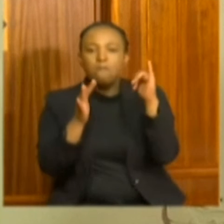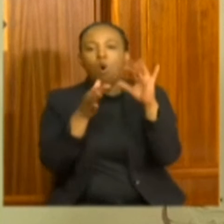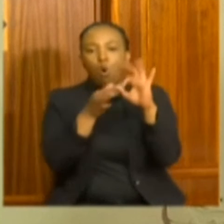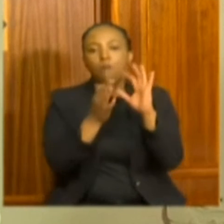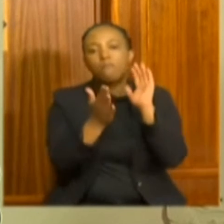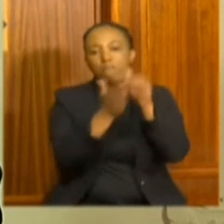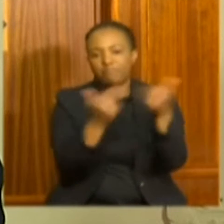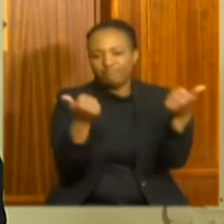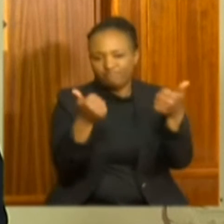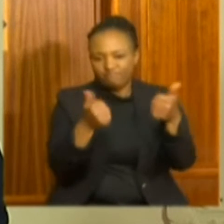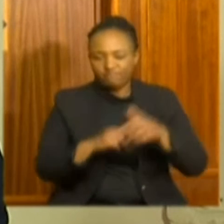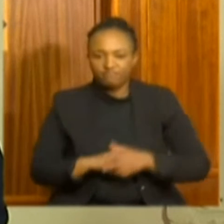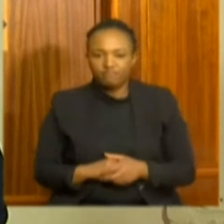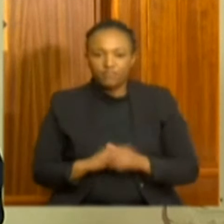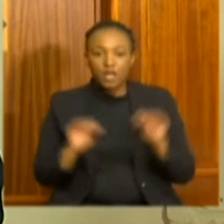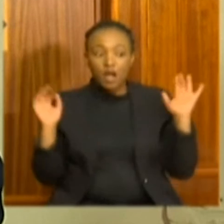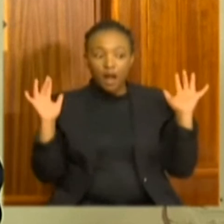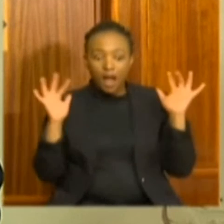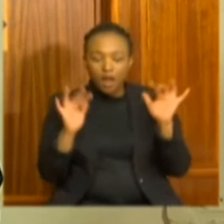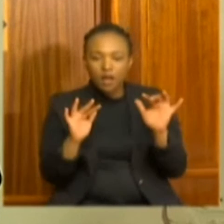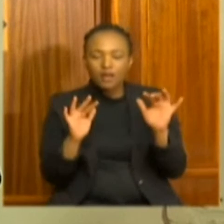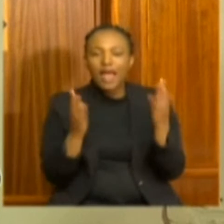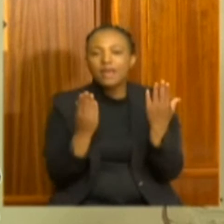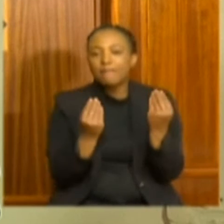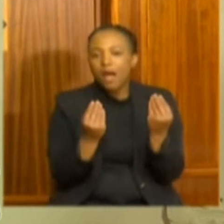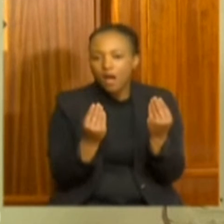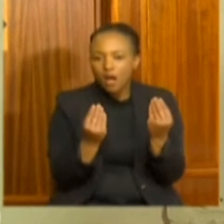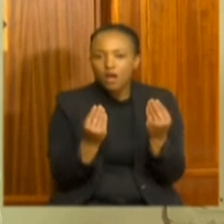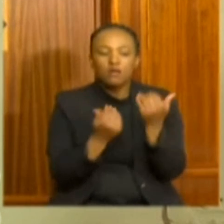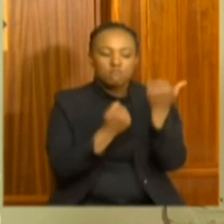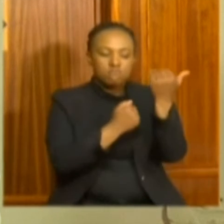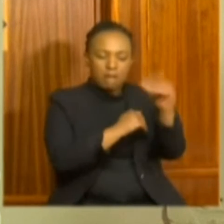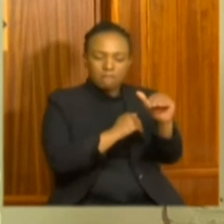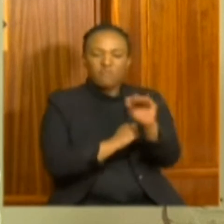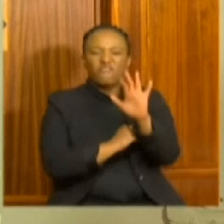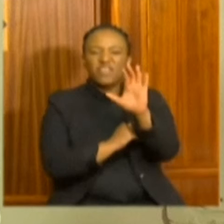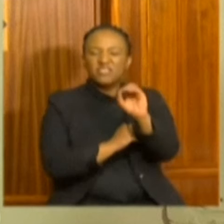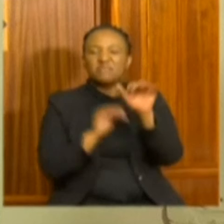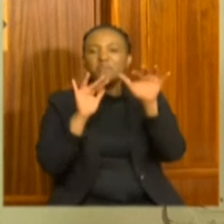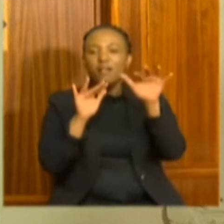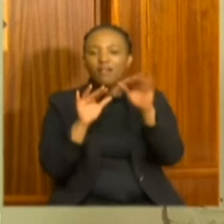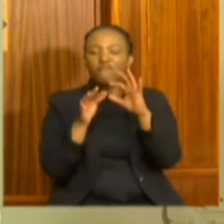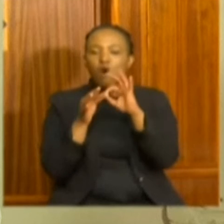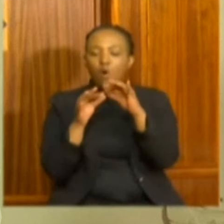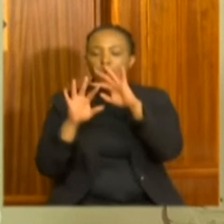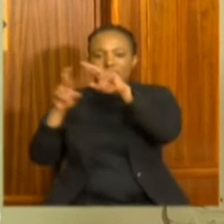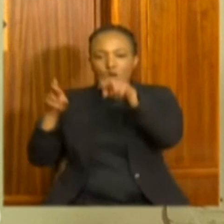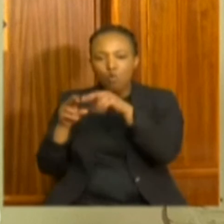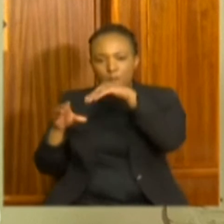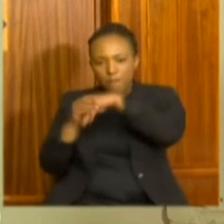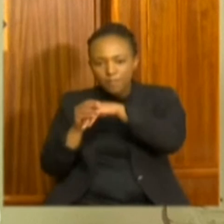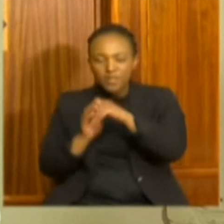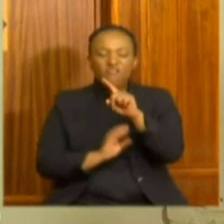All gatherings will be limited to a maximum of 50 people indoors and 100